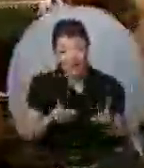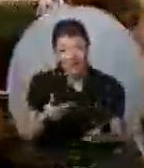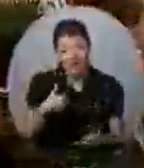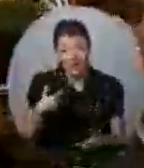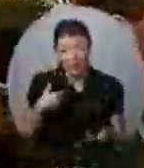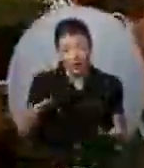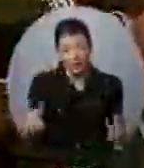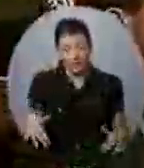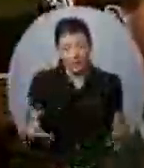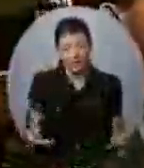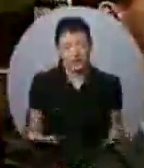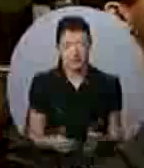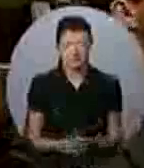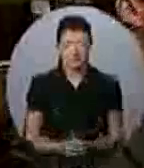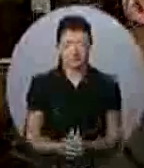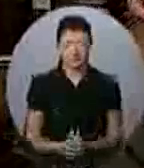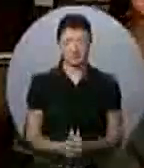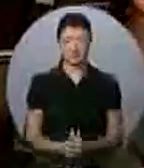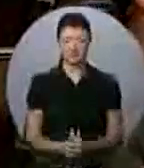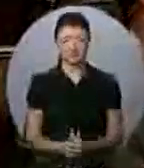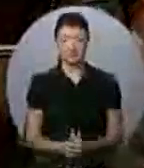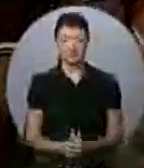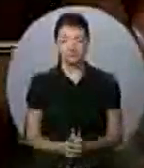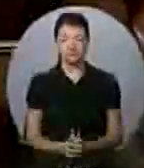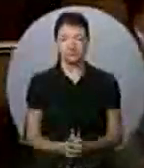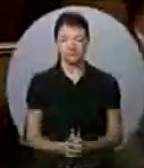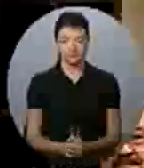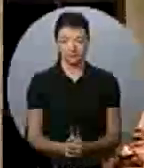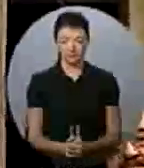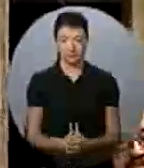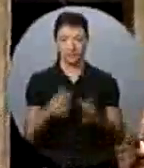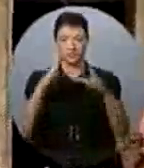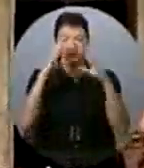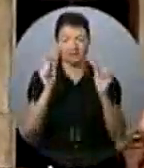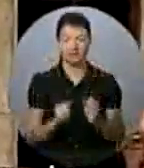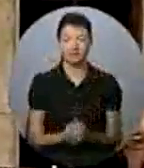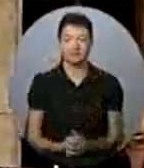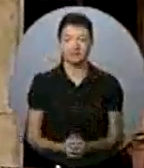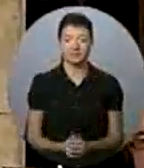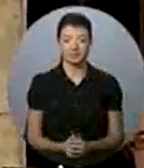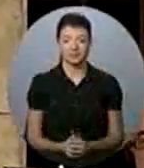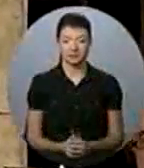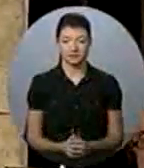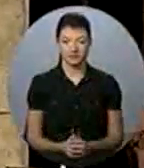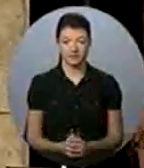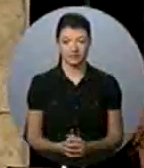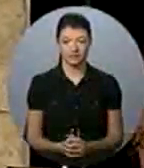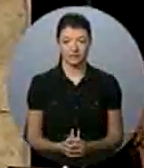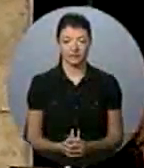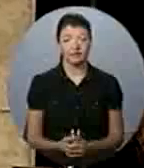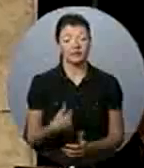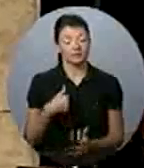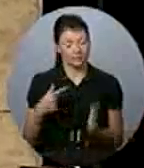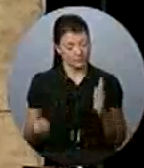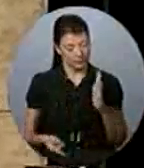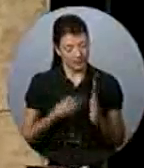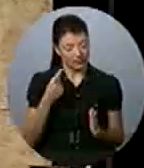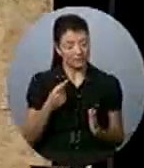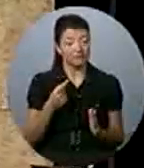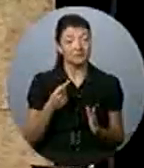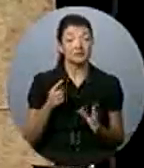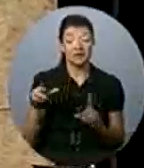The Honourable Minister of the Environment. Let me say again, Environment Canada will continue to monitor the ozone.